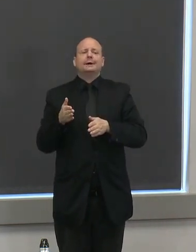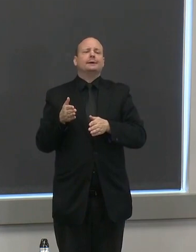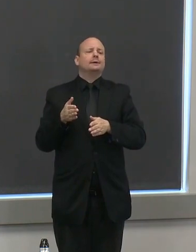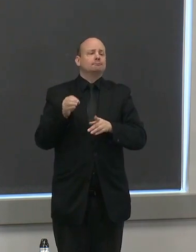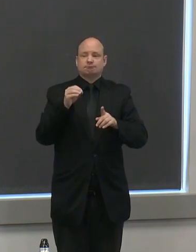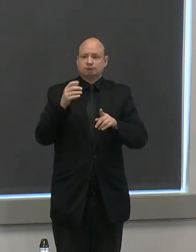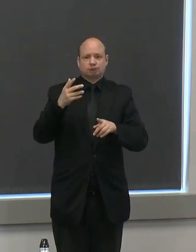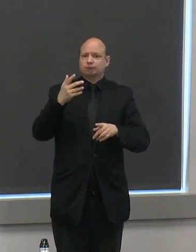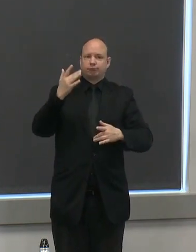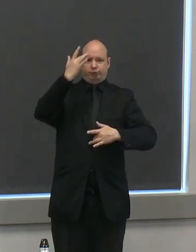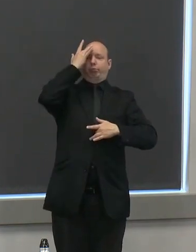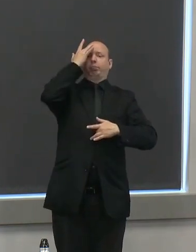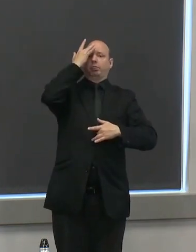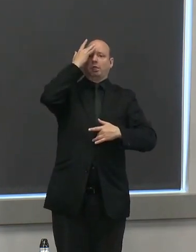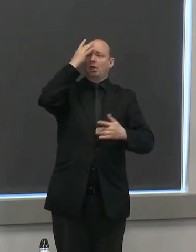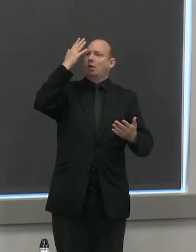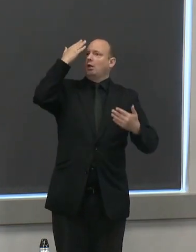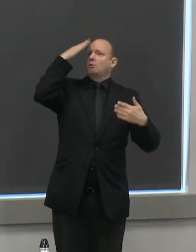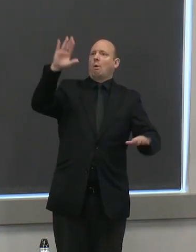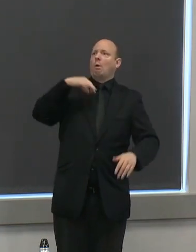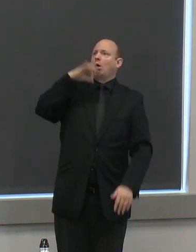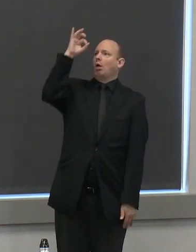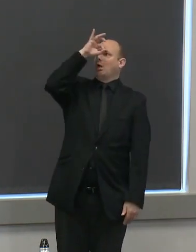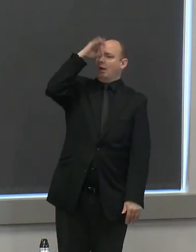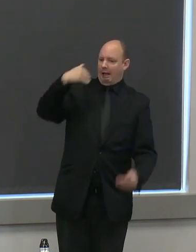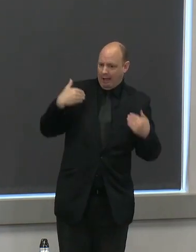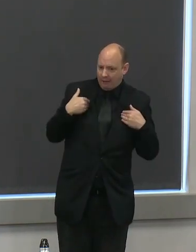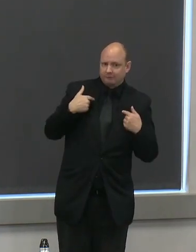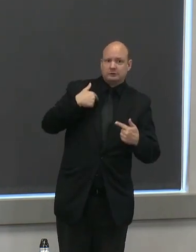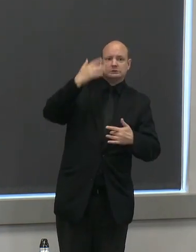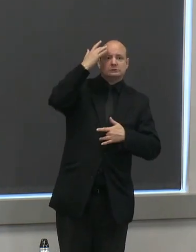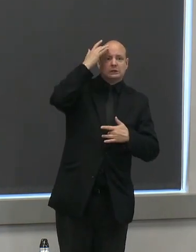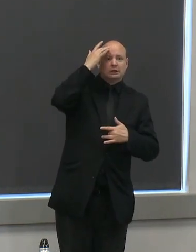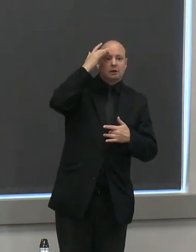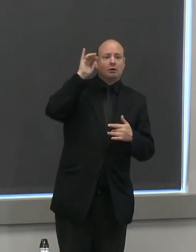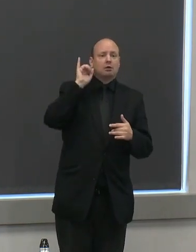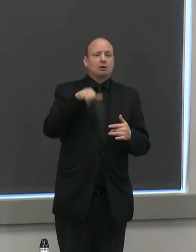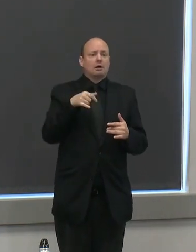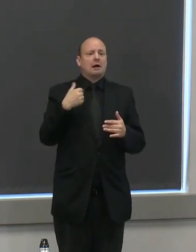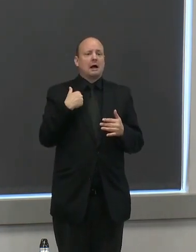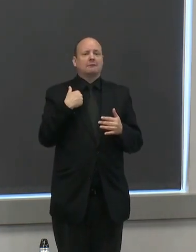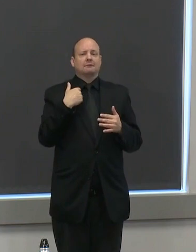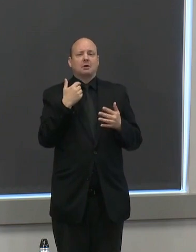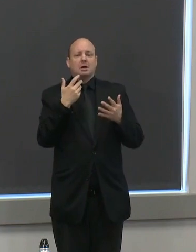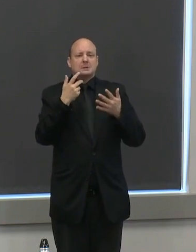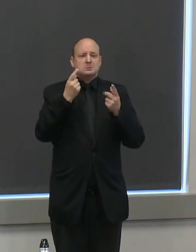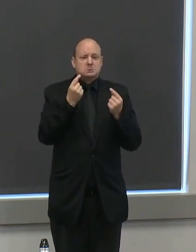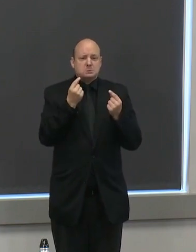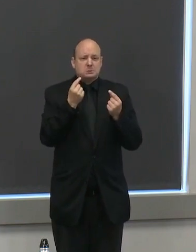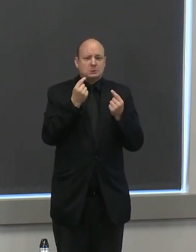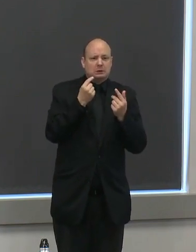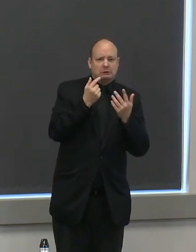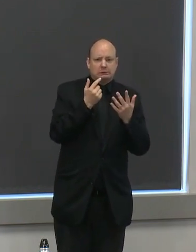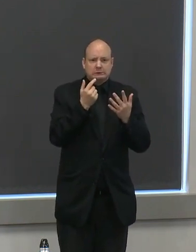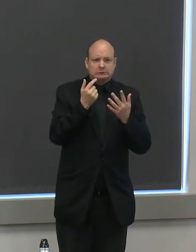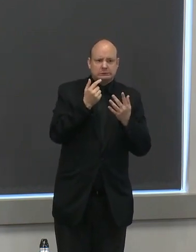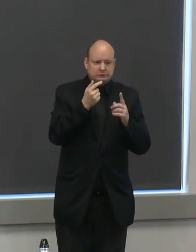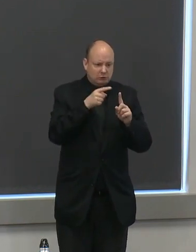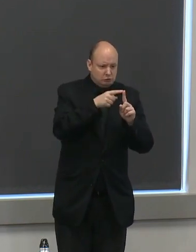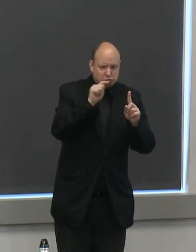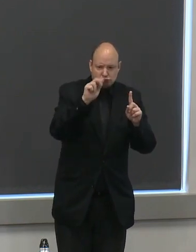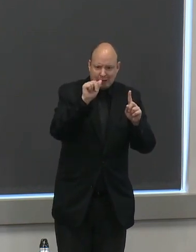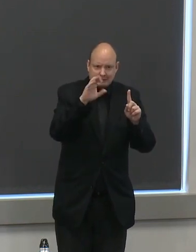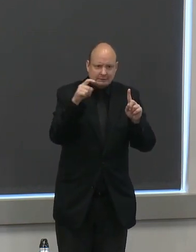this is called contact tracing we contact trace in order to contain the disease from spreading